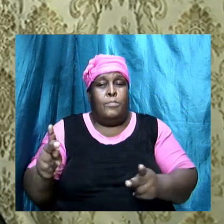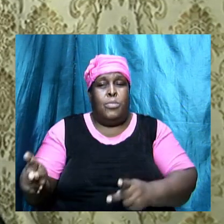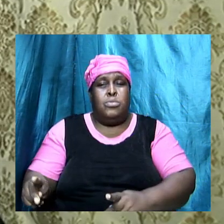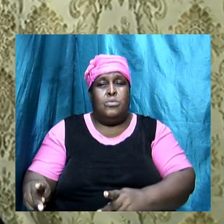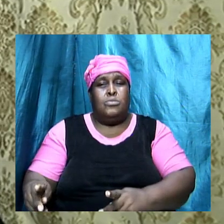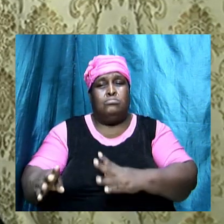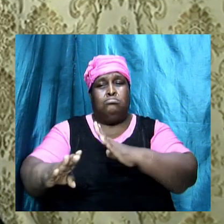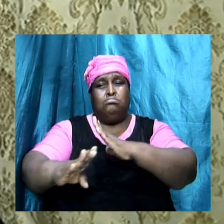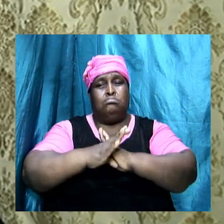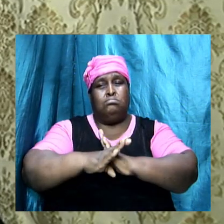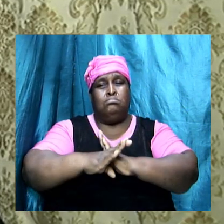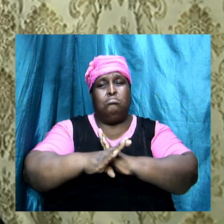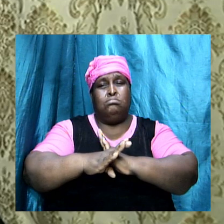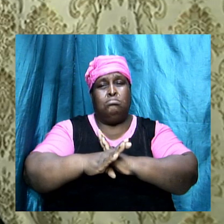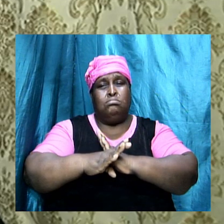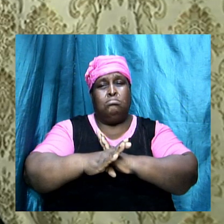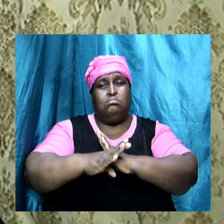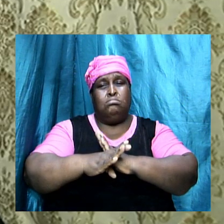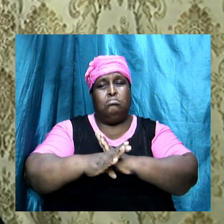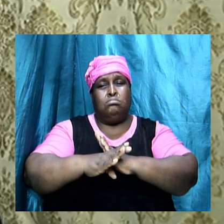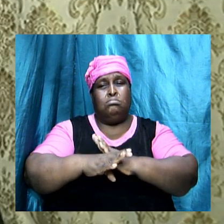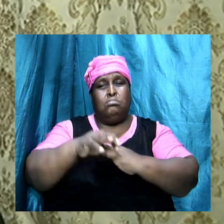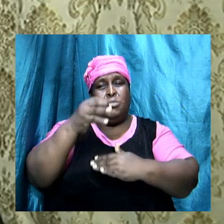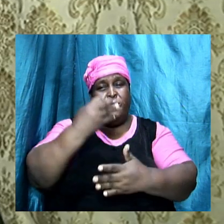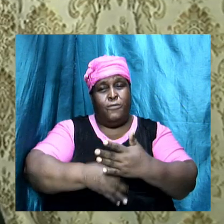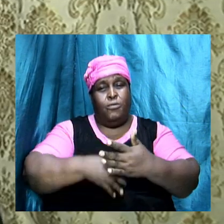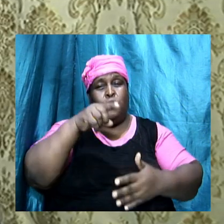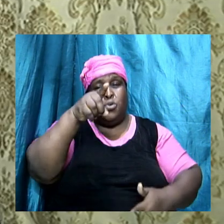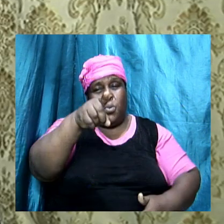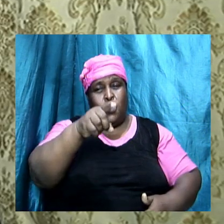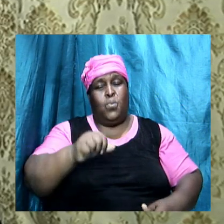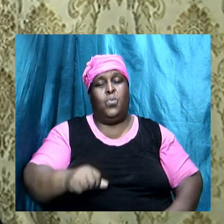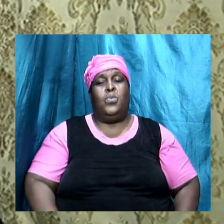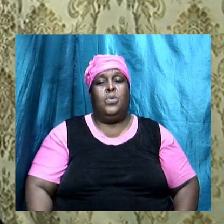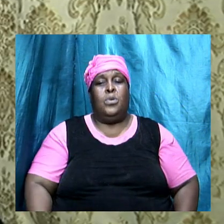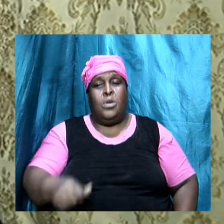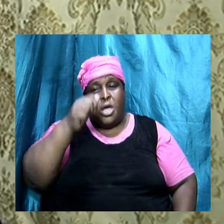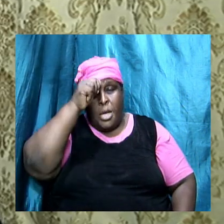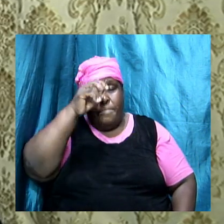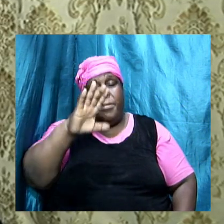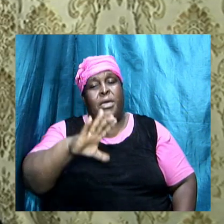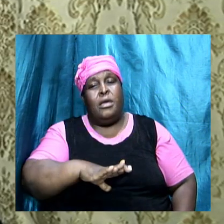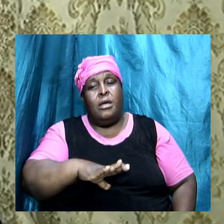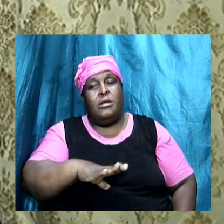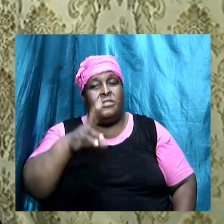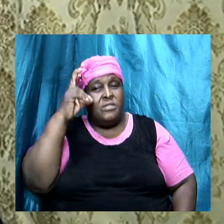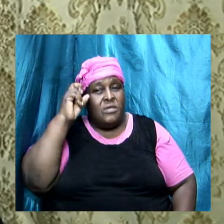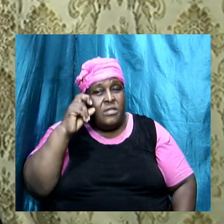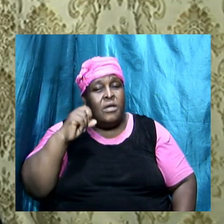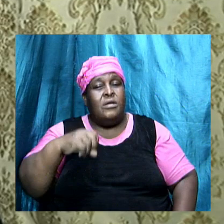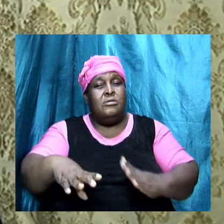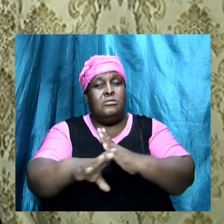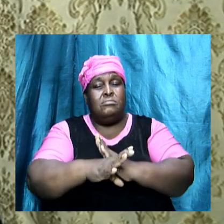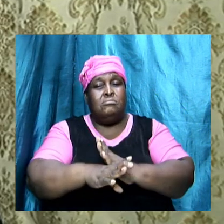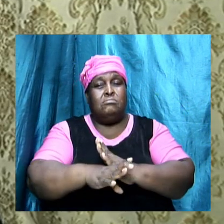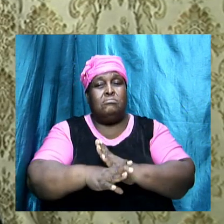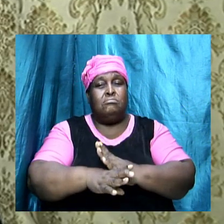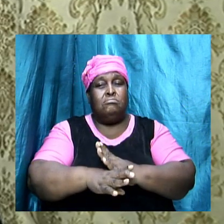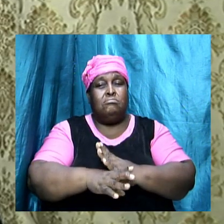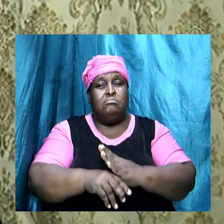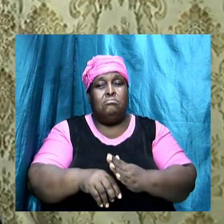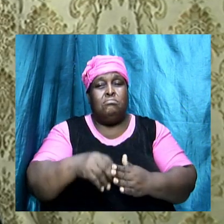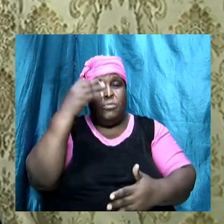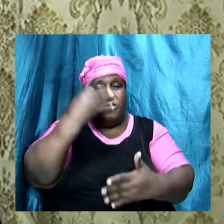blocks before you. Men, Satan himself will put tumbling blocks before you. And we have to be